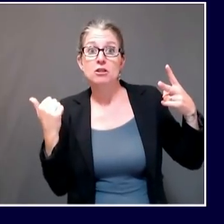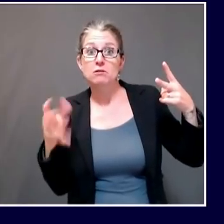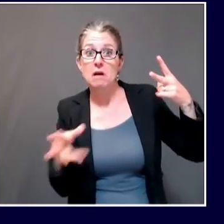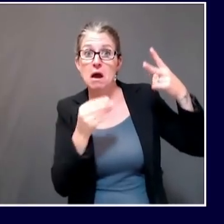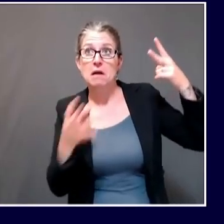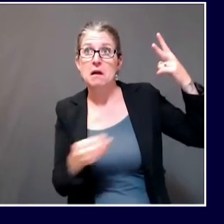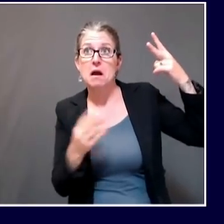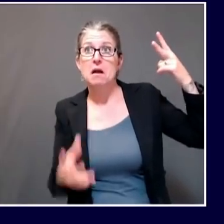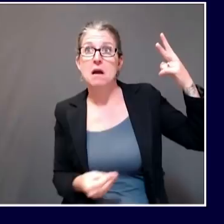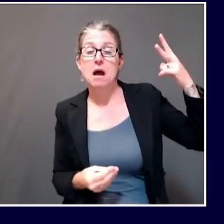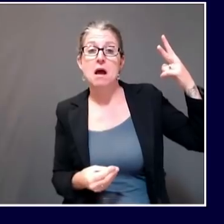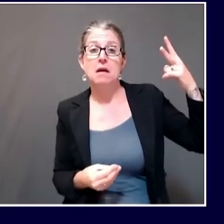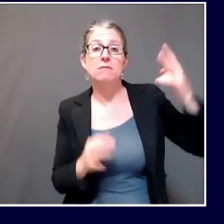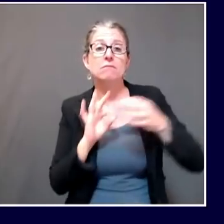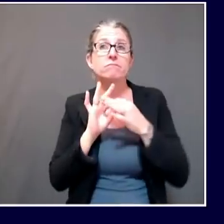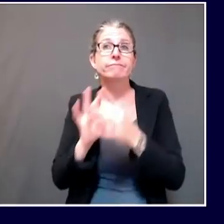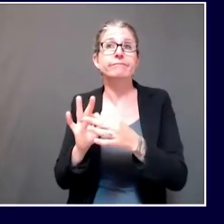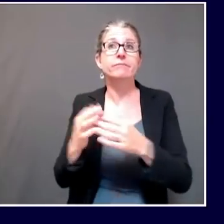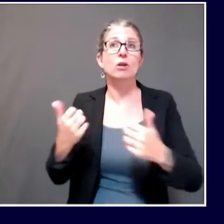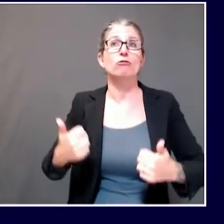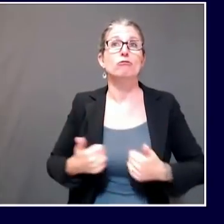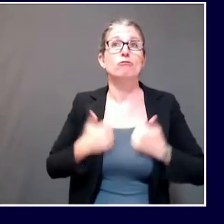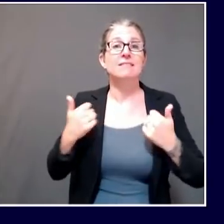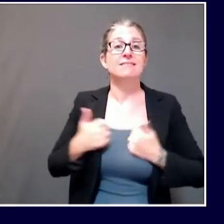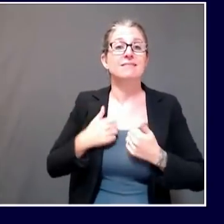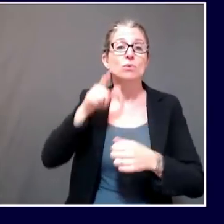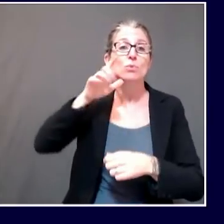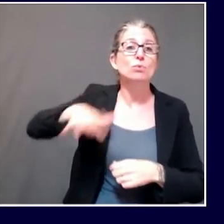the pluses and minuses of that?